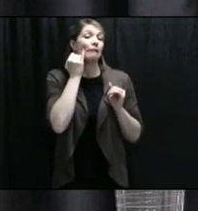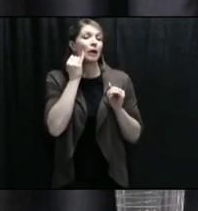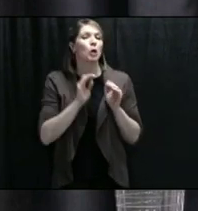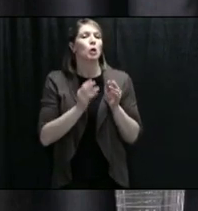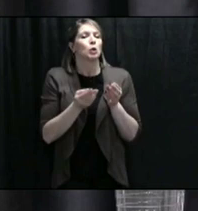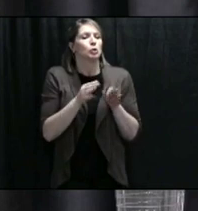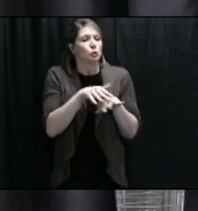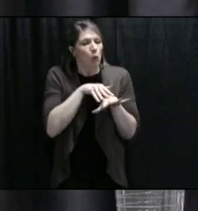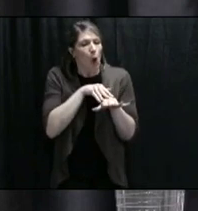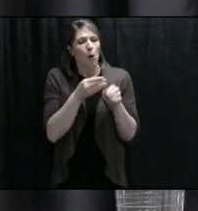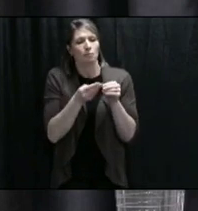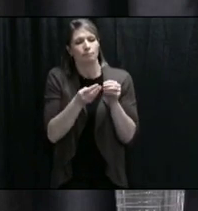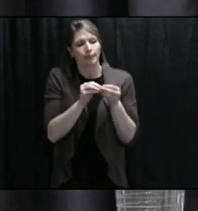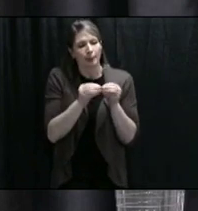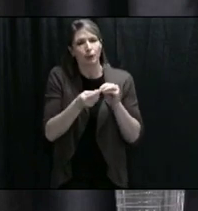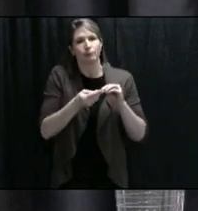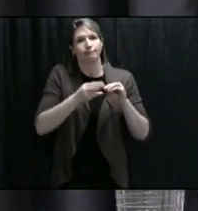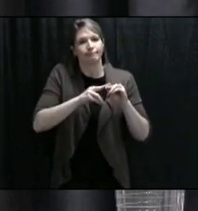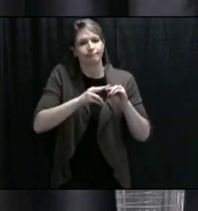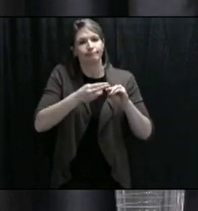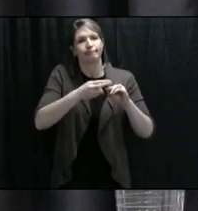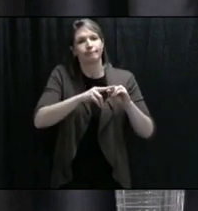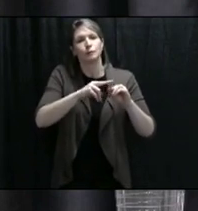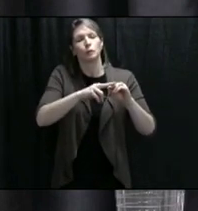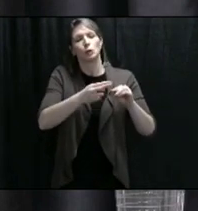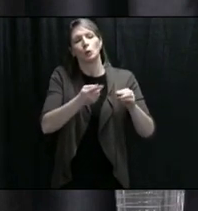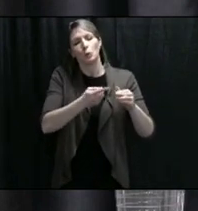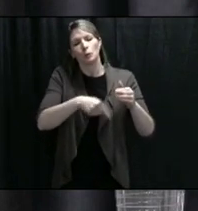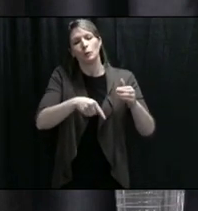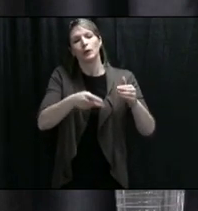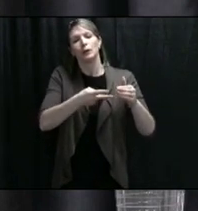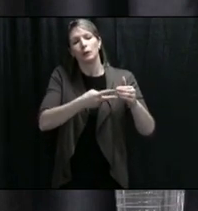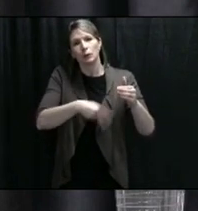system to cope with it. Beyond that, no one can agree.